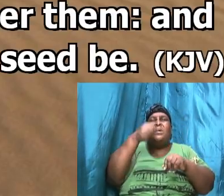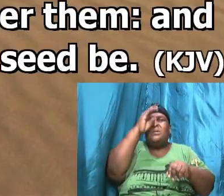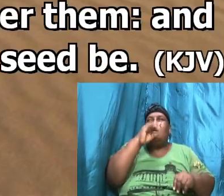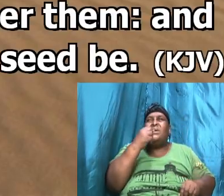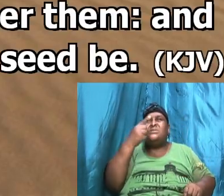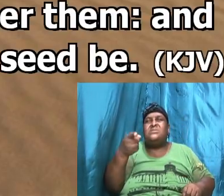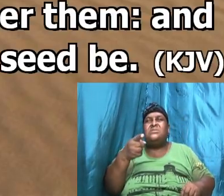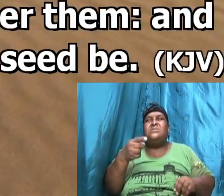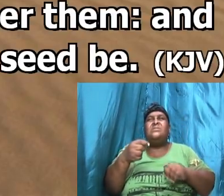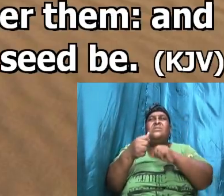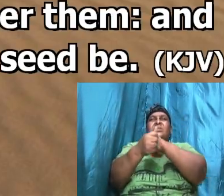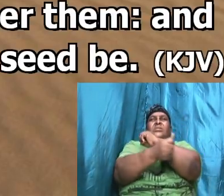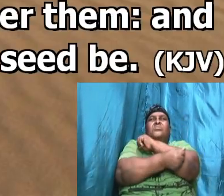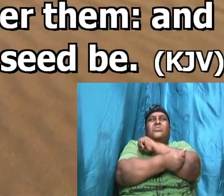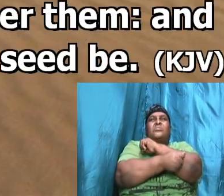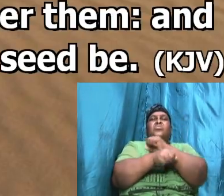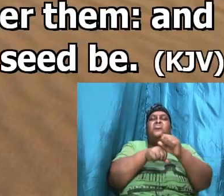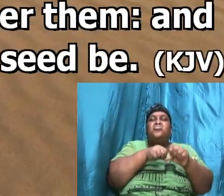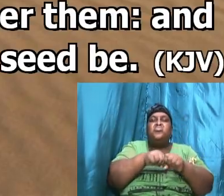seed be